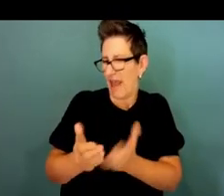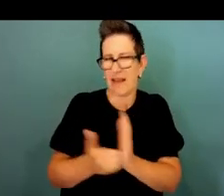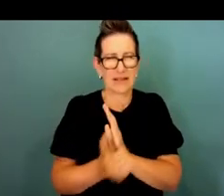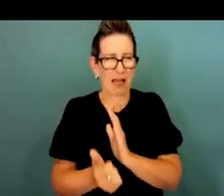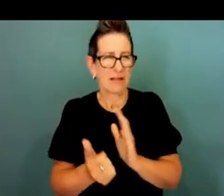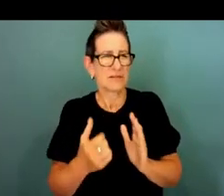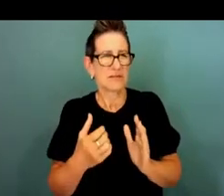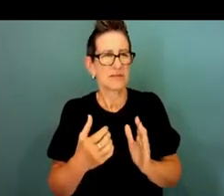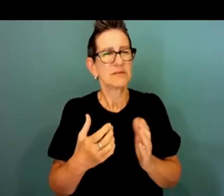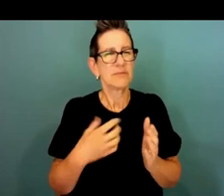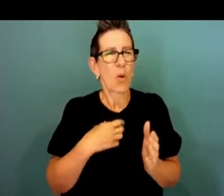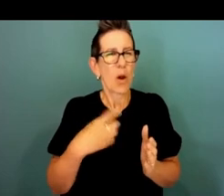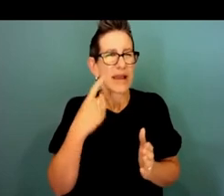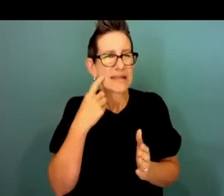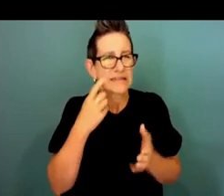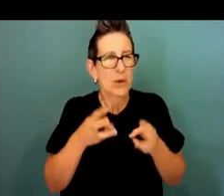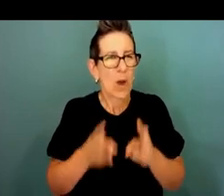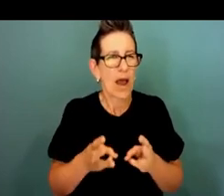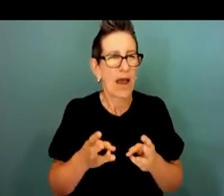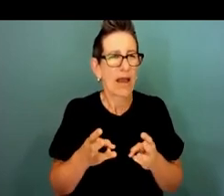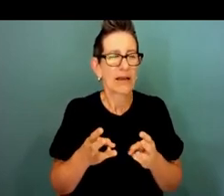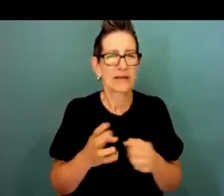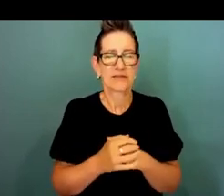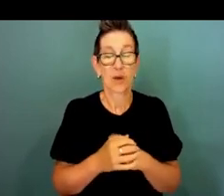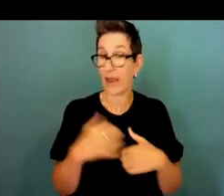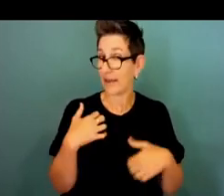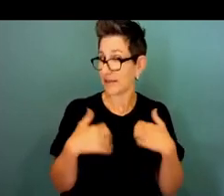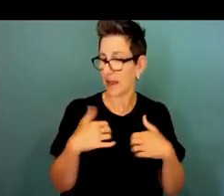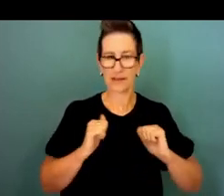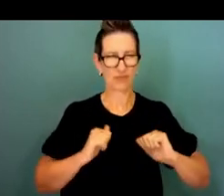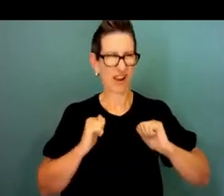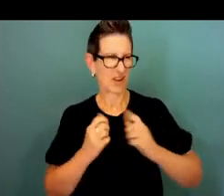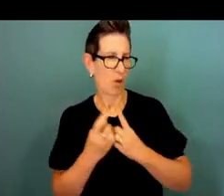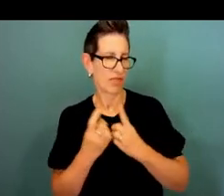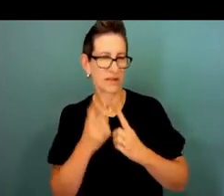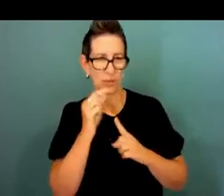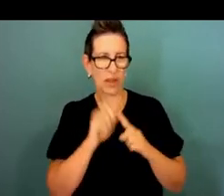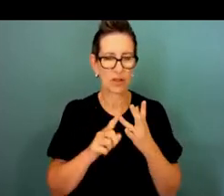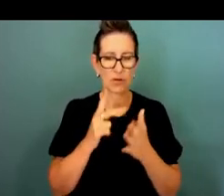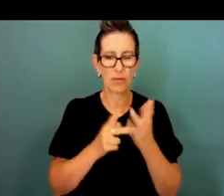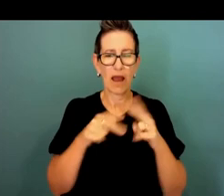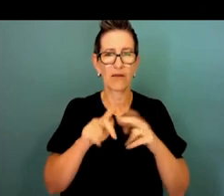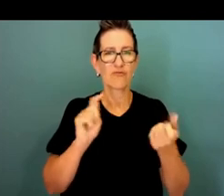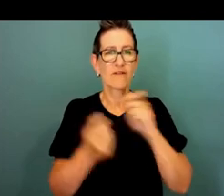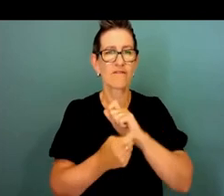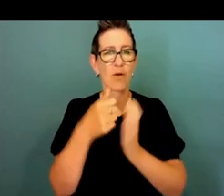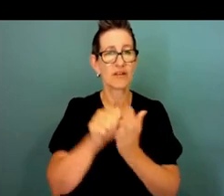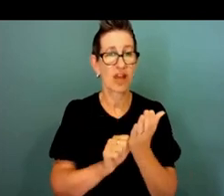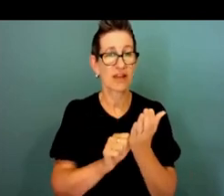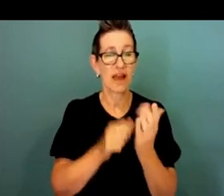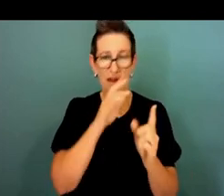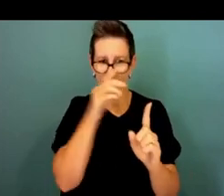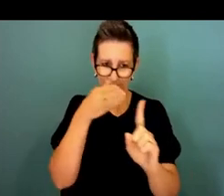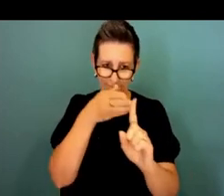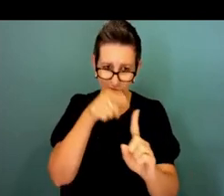So there's some really exciting, very practical things that we're doing as part of the reform agenda, and that's just kind of